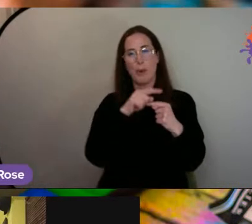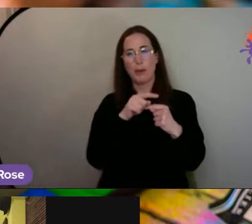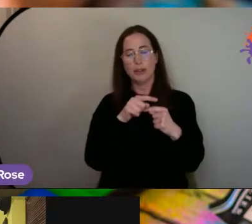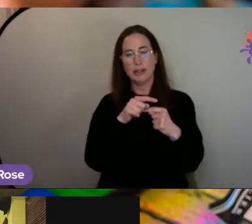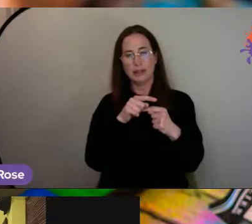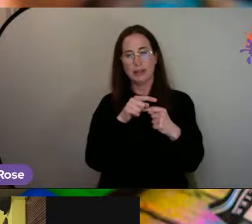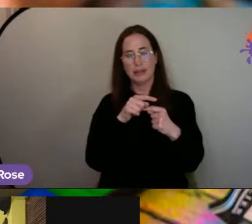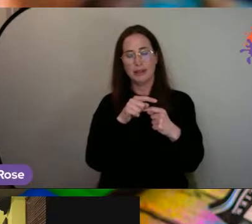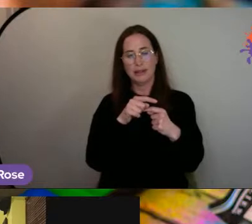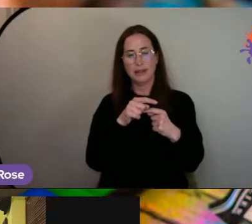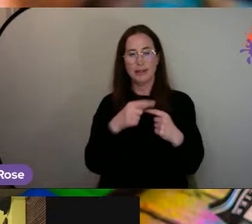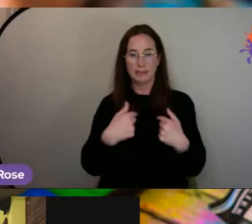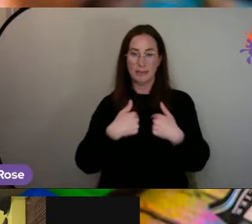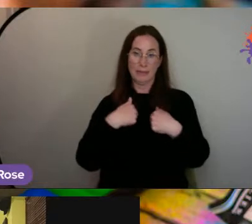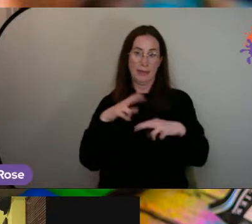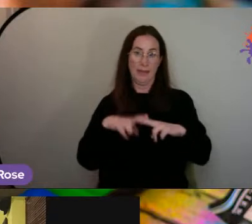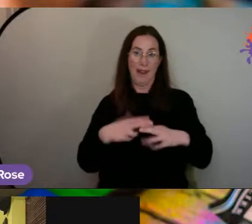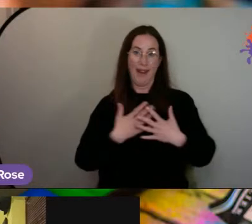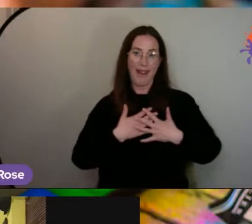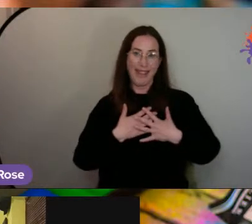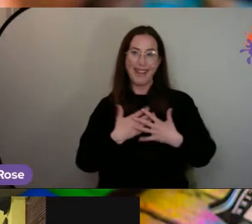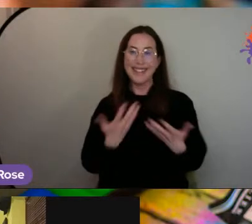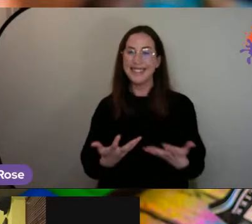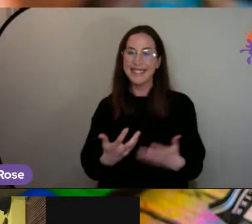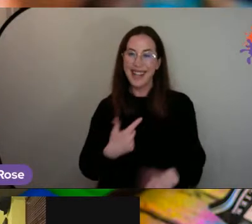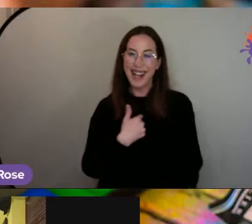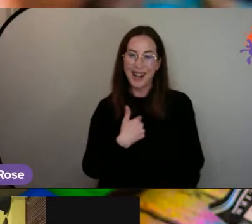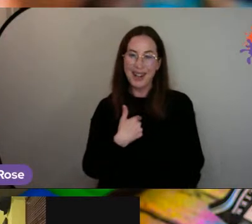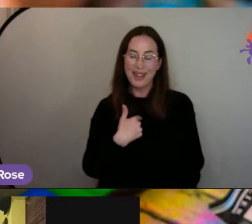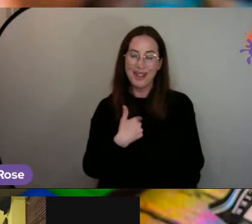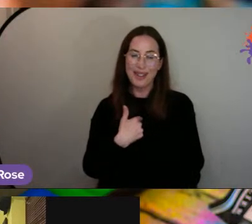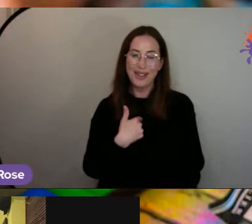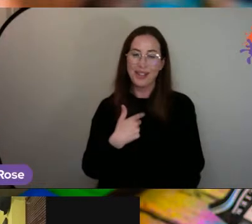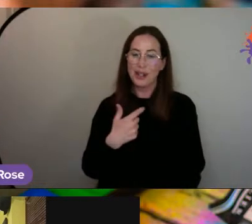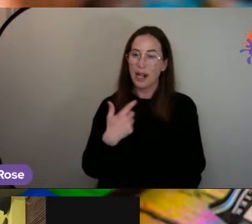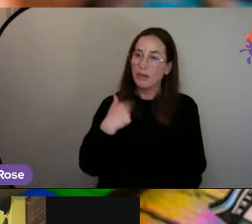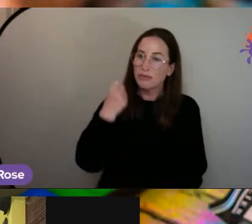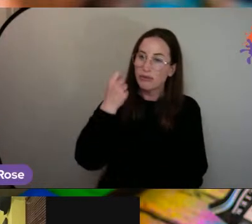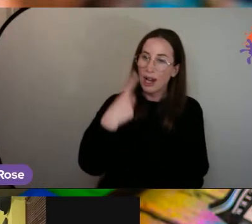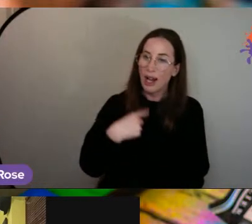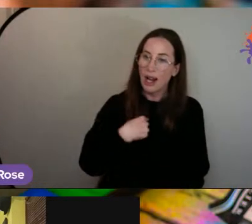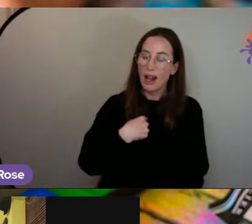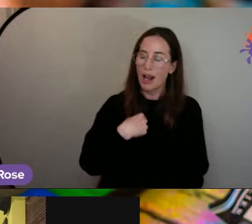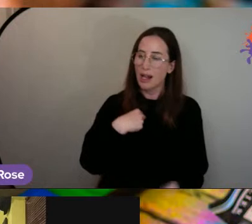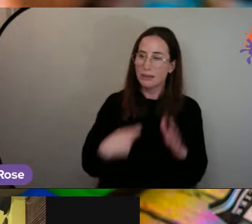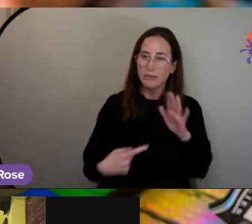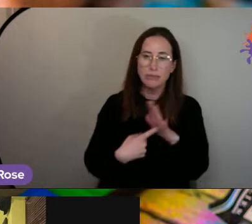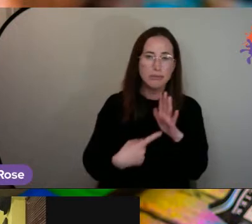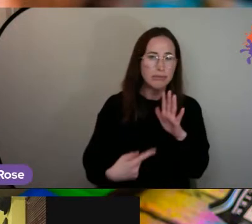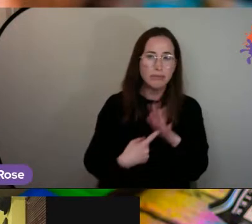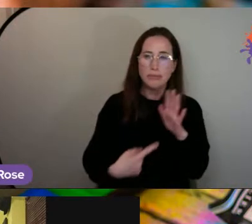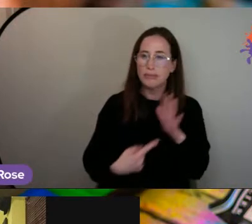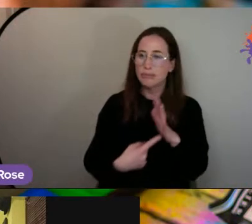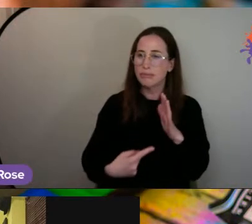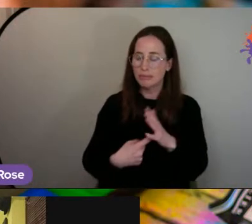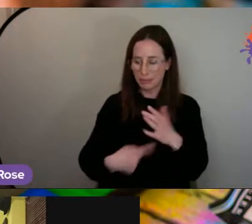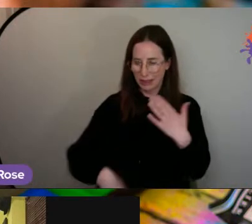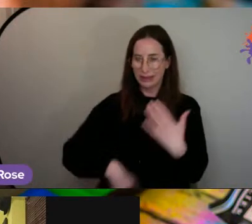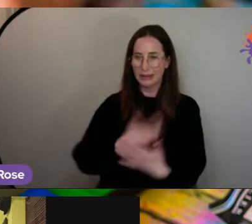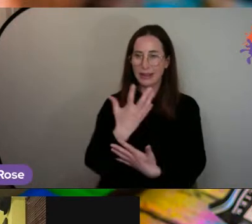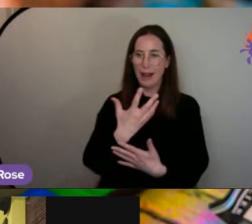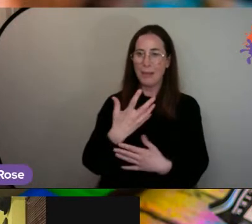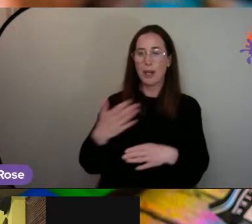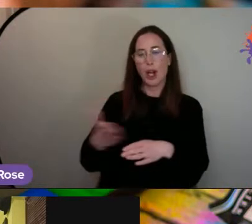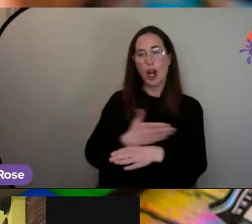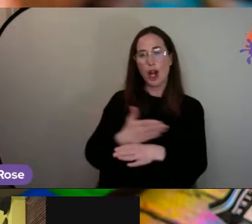I'm a father myself now, I now realize how important it is of the development of the early